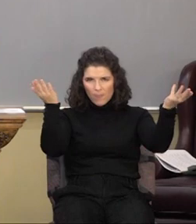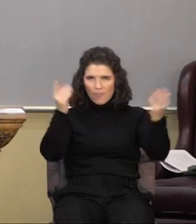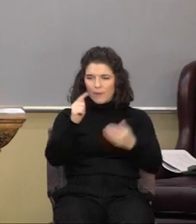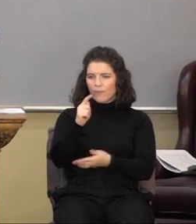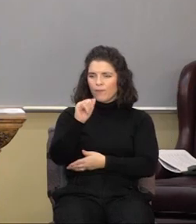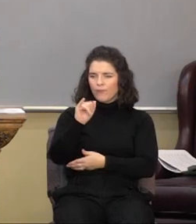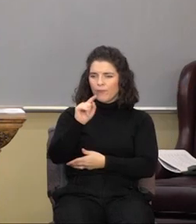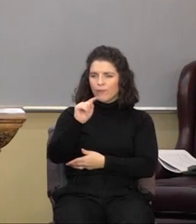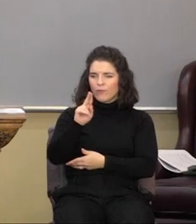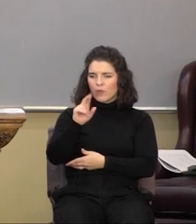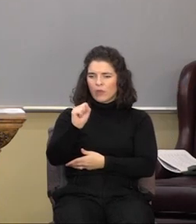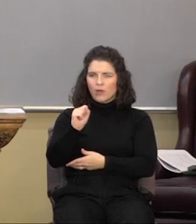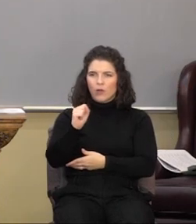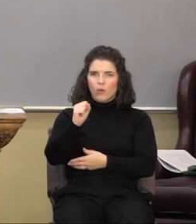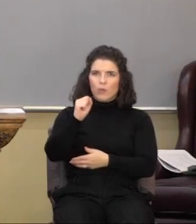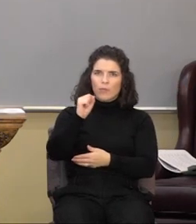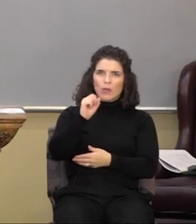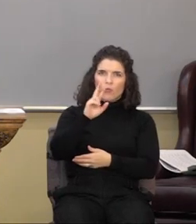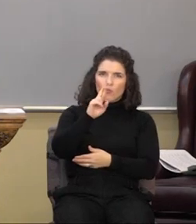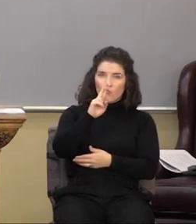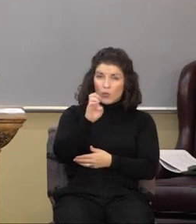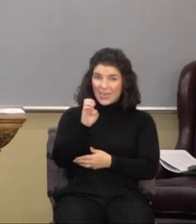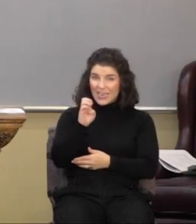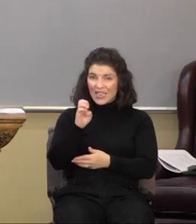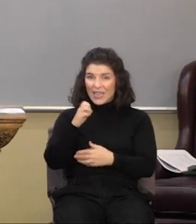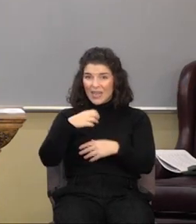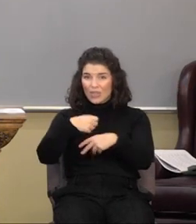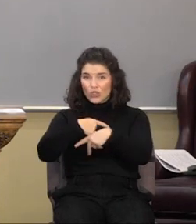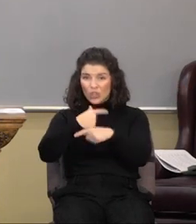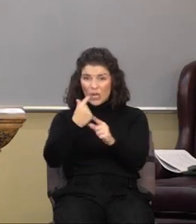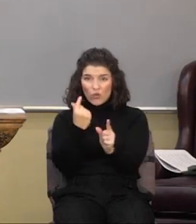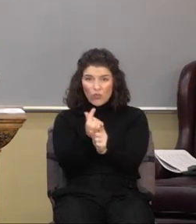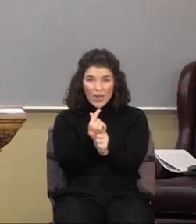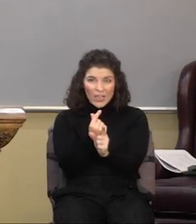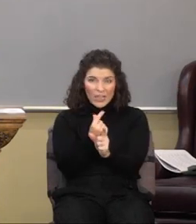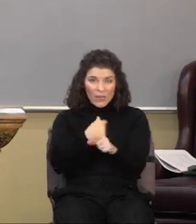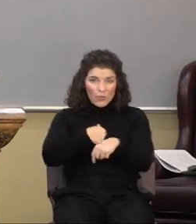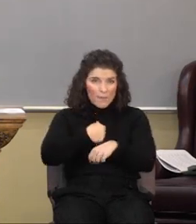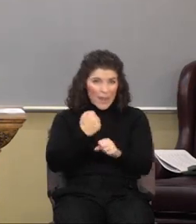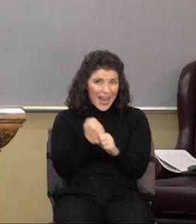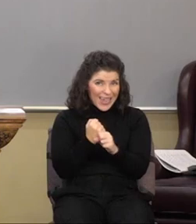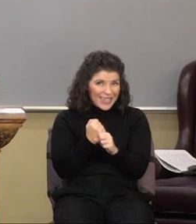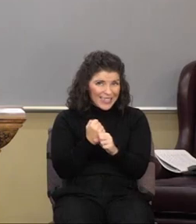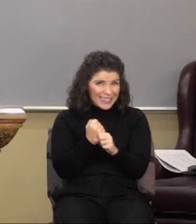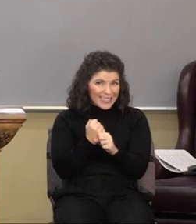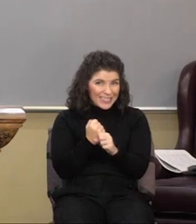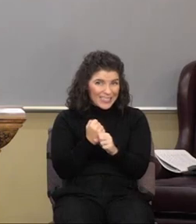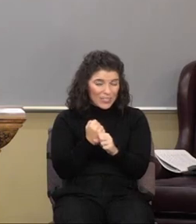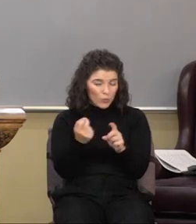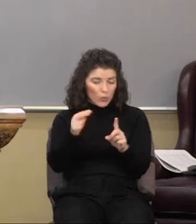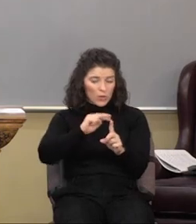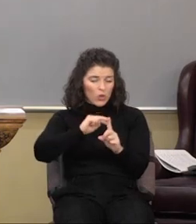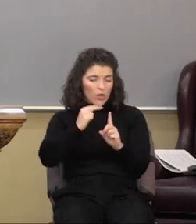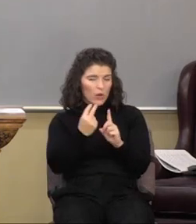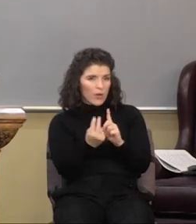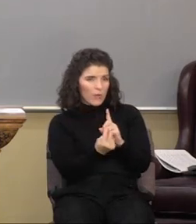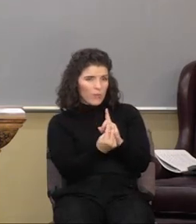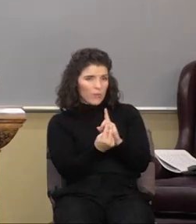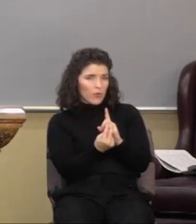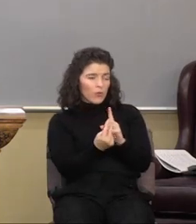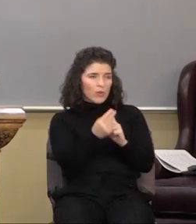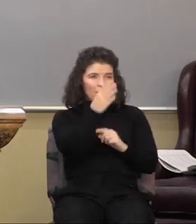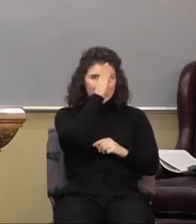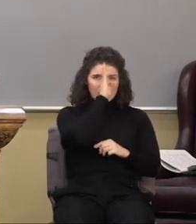Titus tells us we've been regenerated. We are viewed and treated as